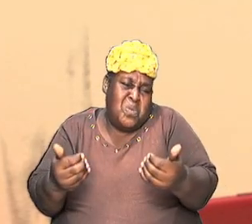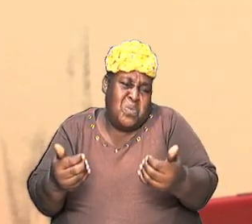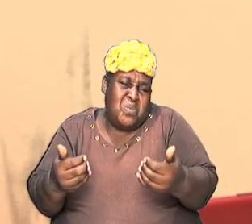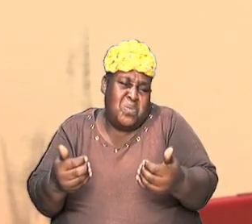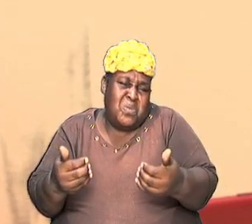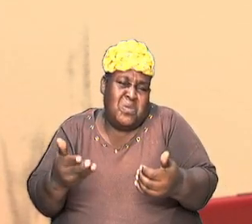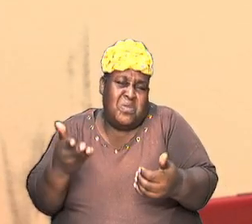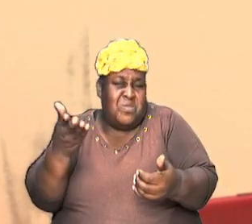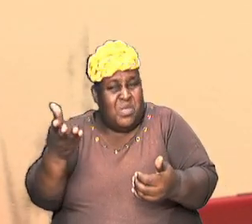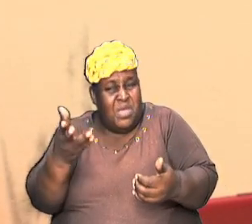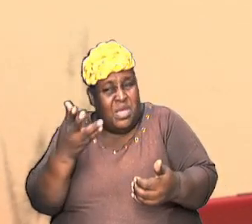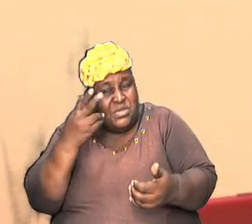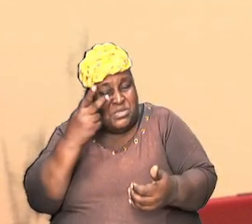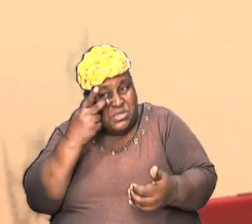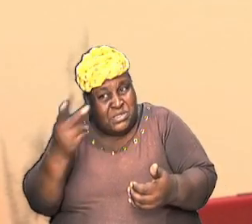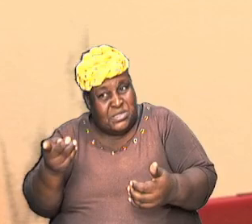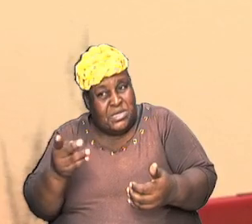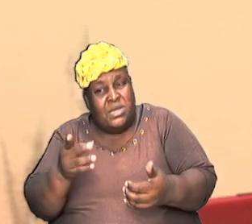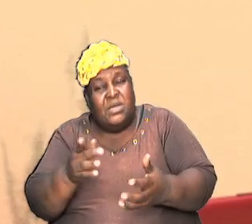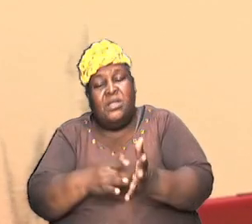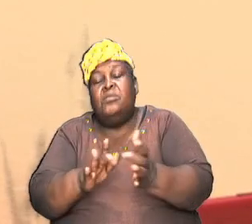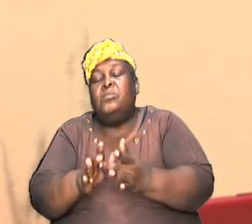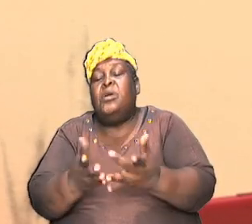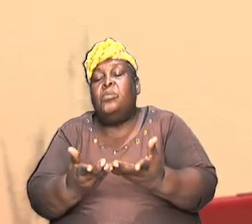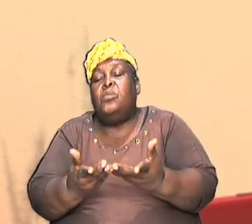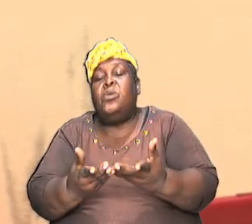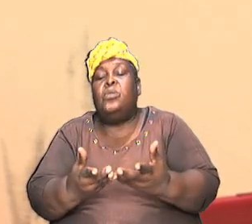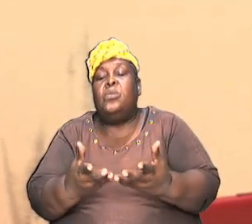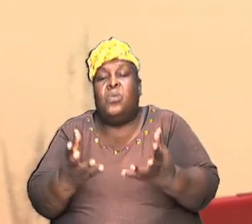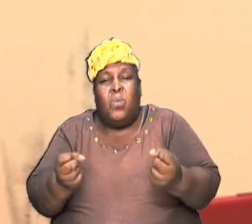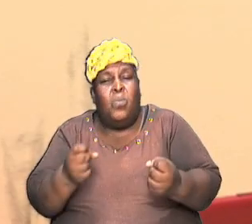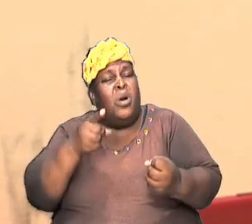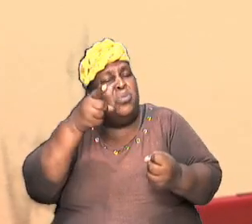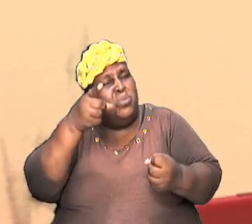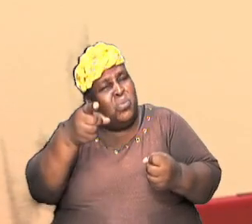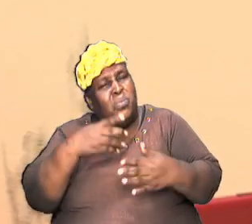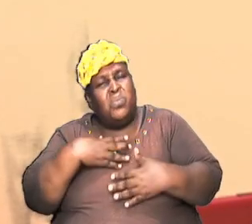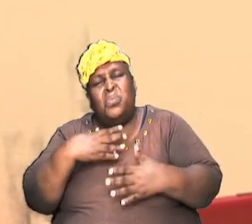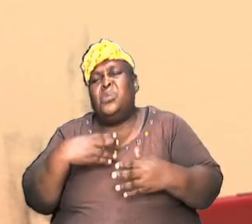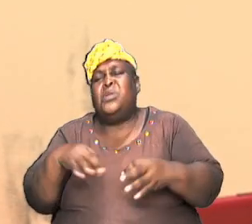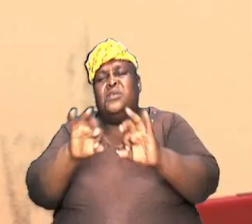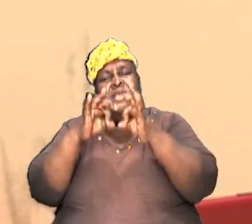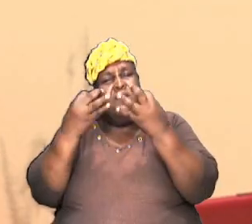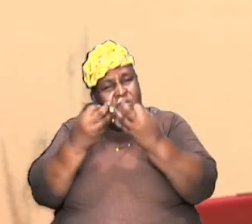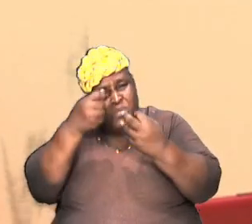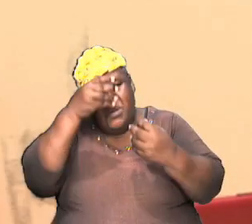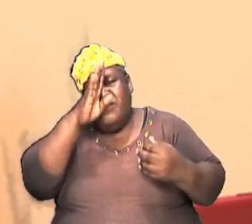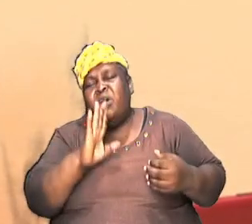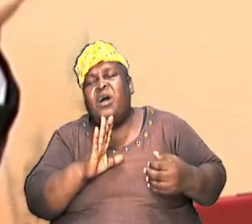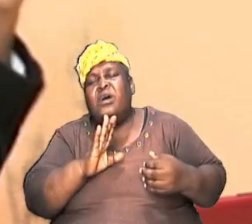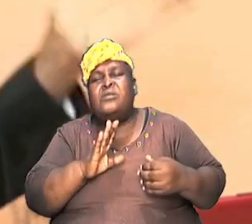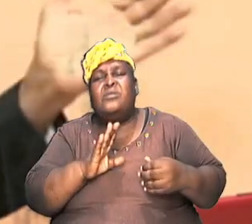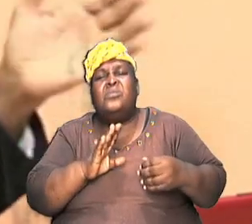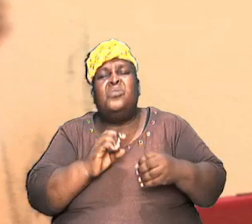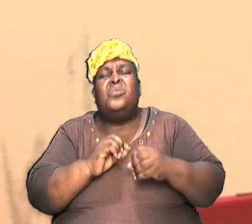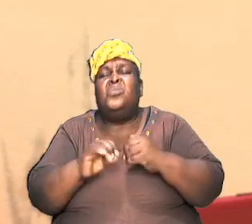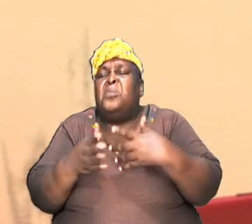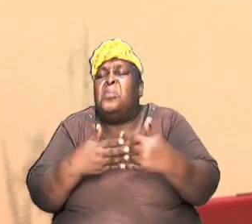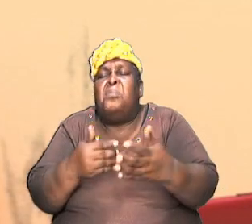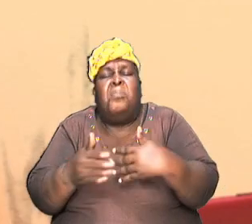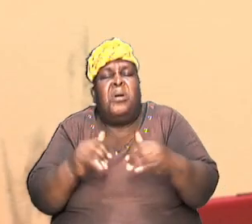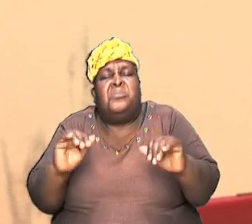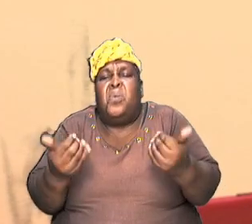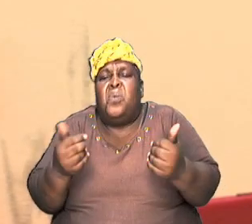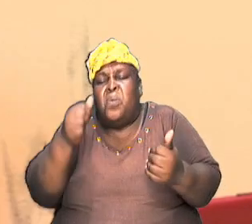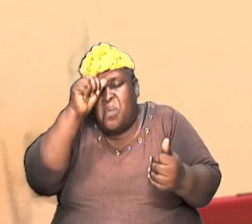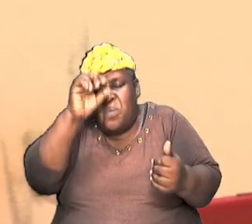I want the members of the body of Christ to know and to understand that it does not matter how men